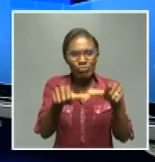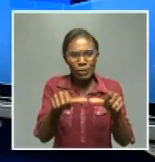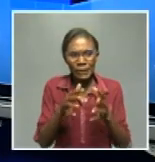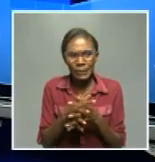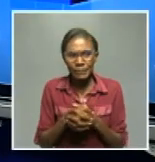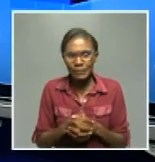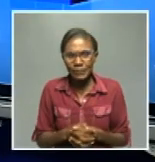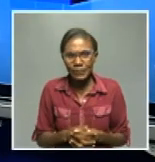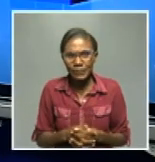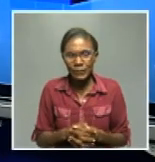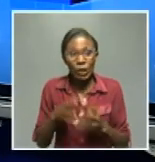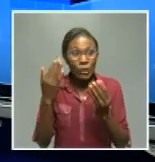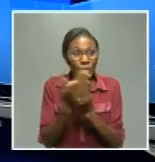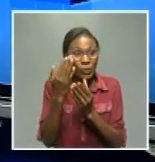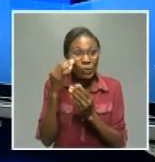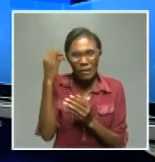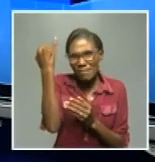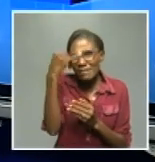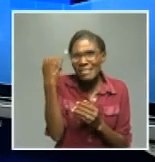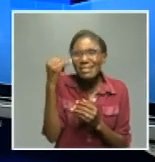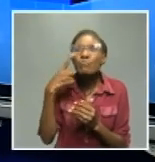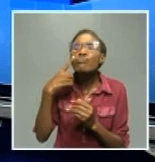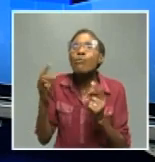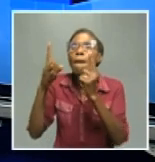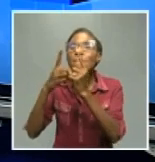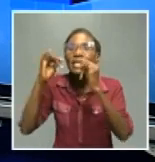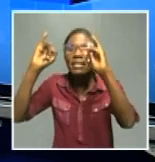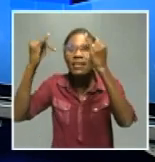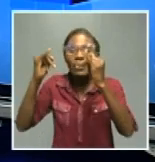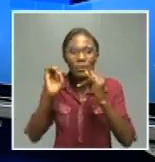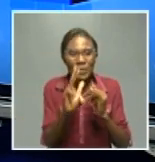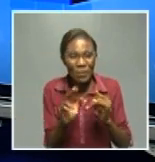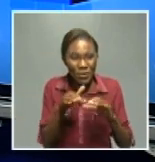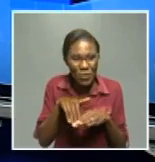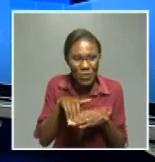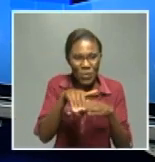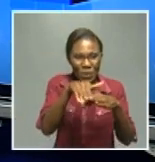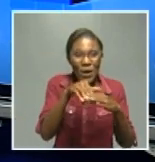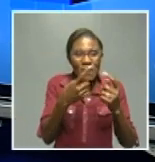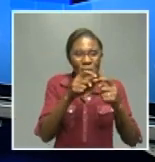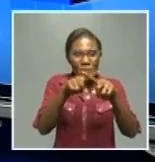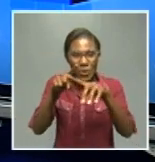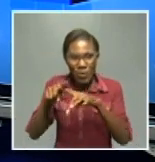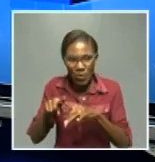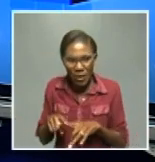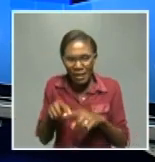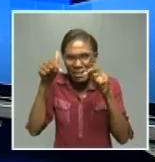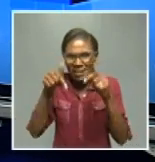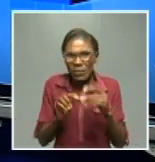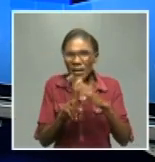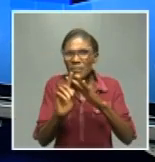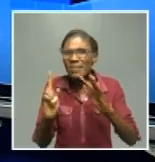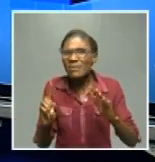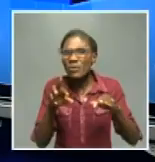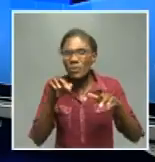just wondering do you see new faces in town i see some people may not have traveled to the different hometowns what is the situation there